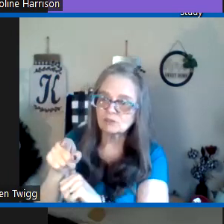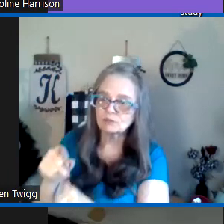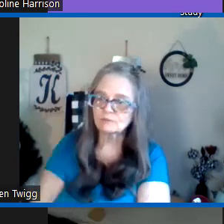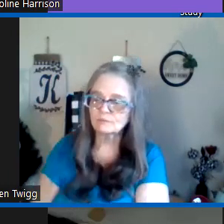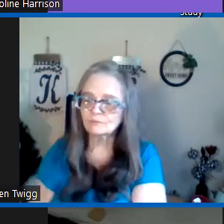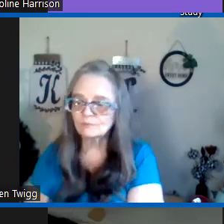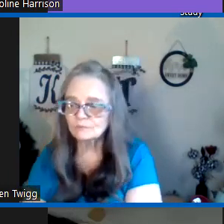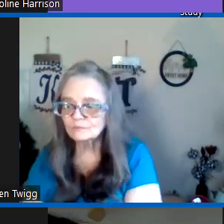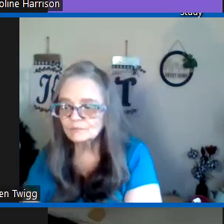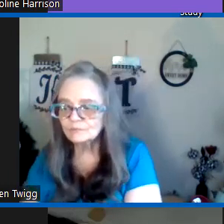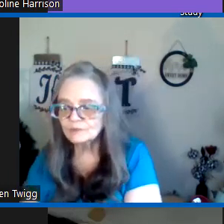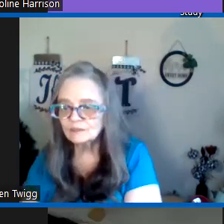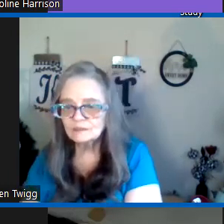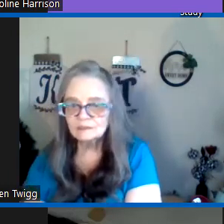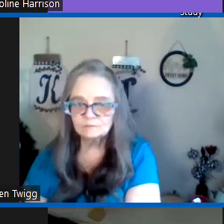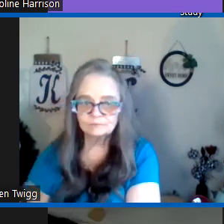baptize you